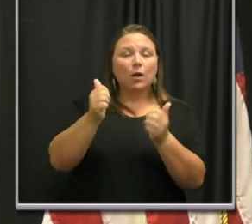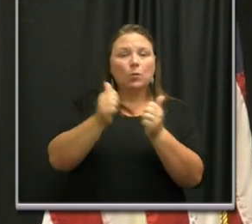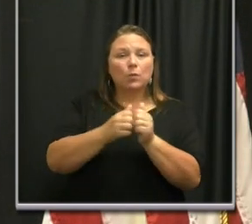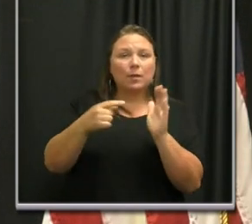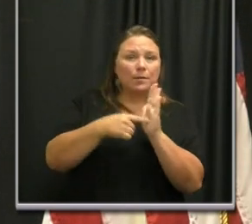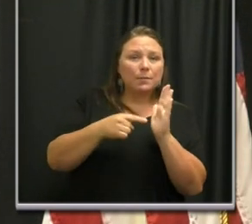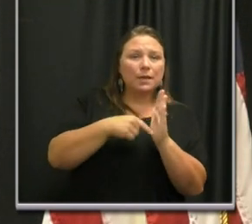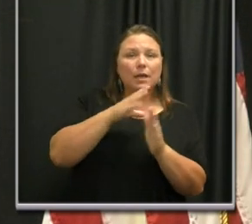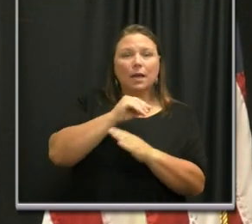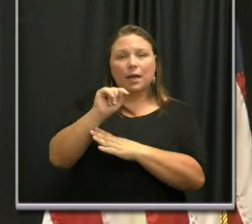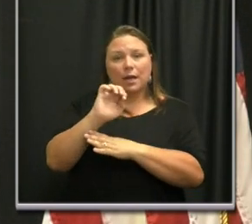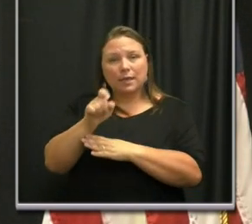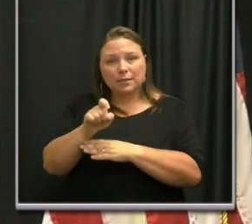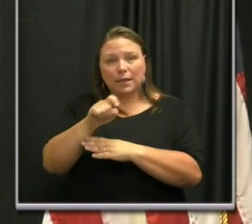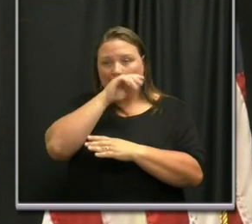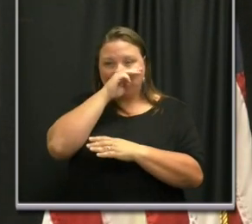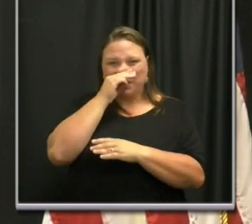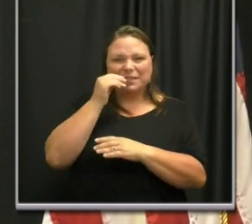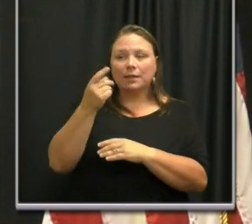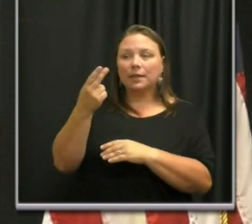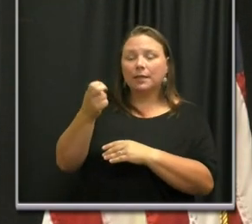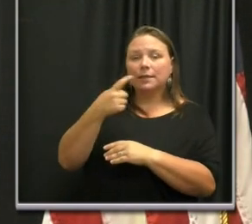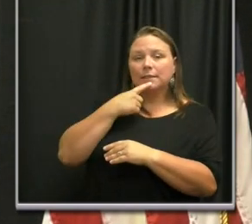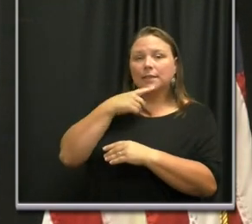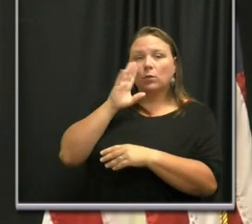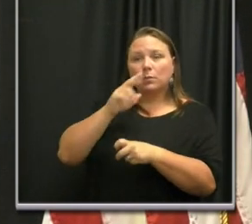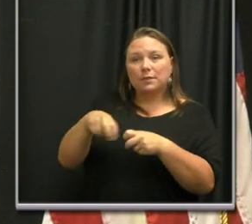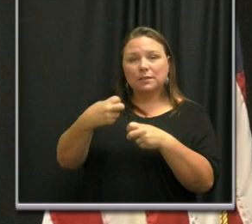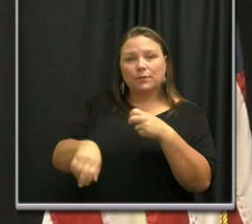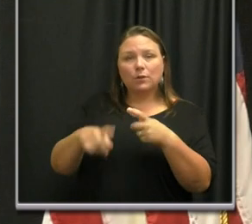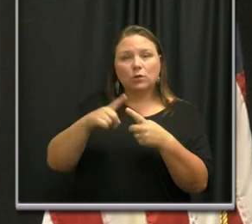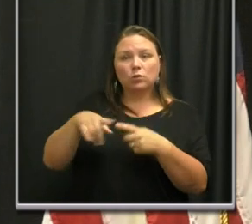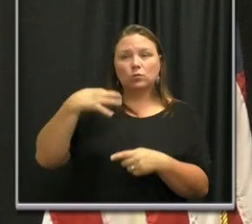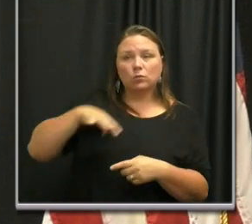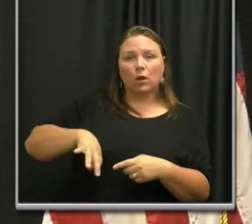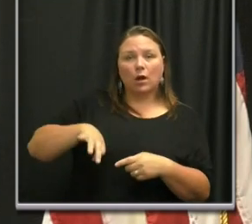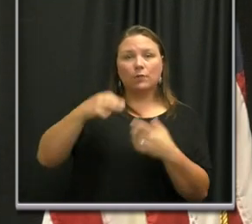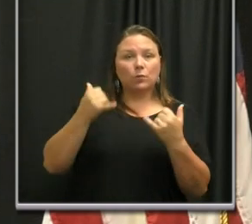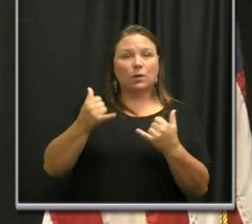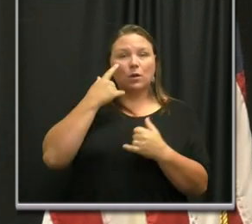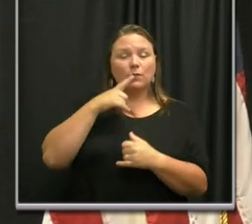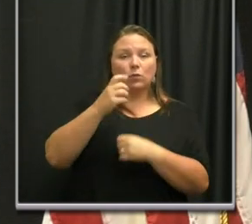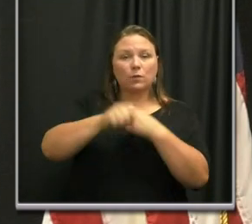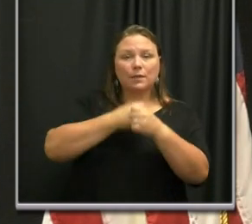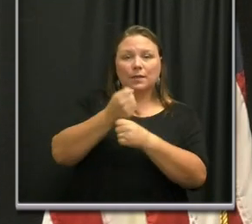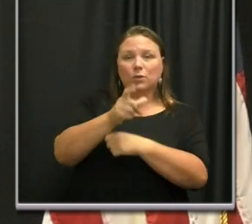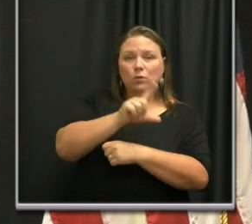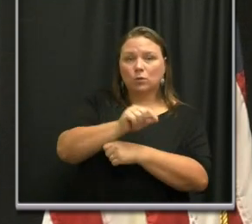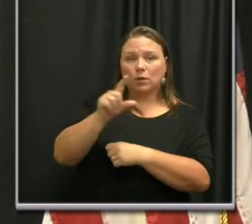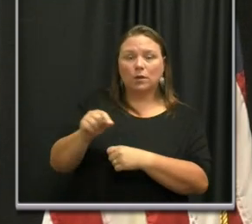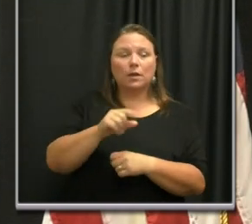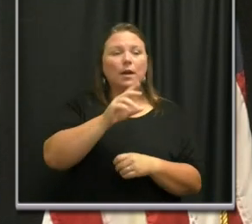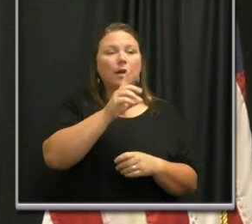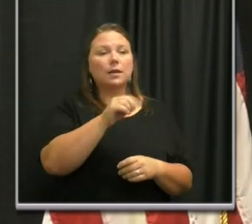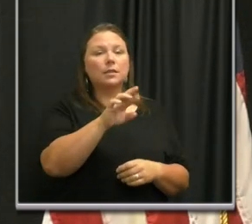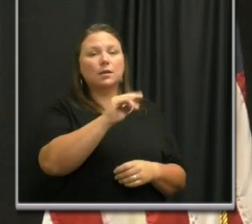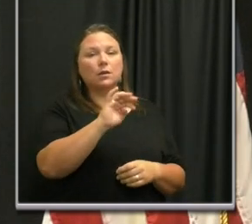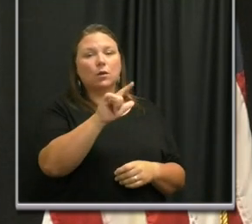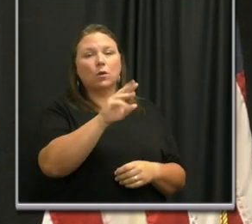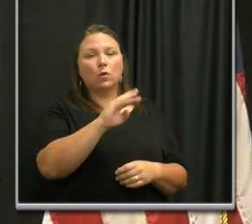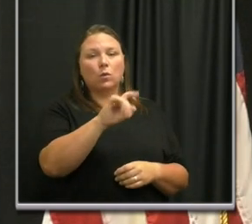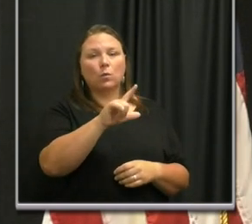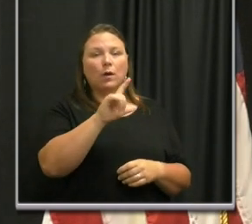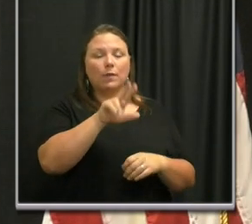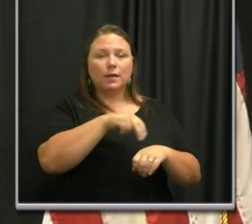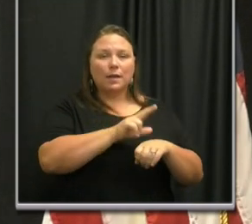bills and taxes? He told us that it's going to be difficult to make a profit at this point for 2020. And Dr. Caldwell, the Nashville